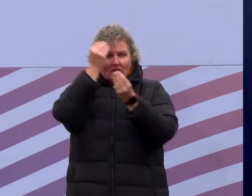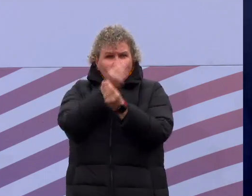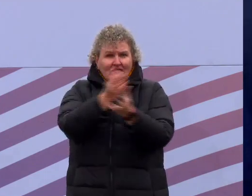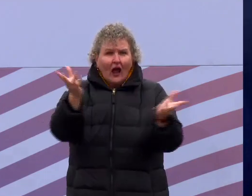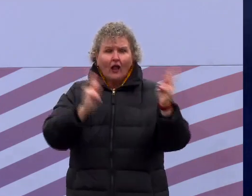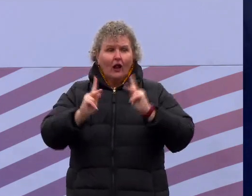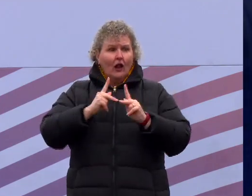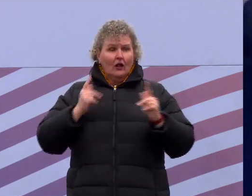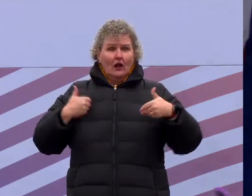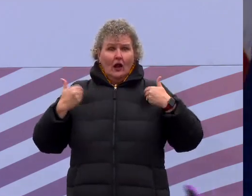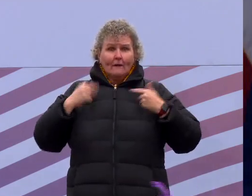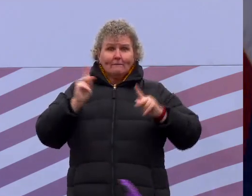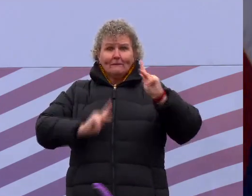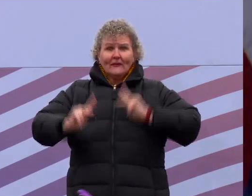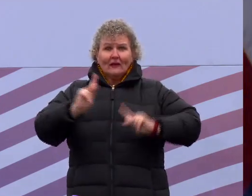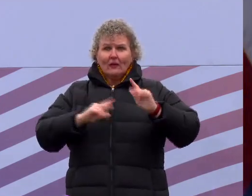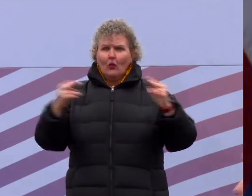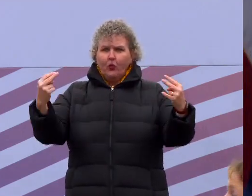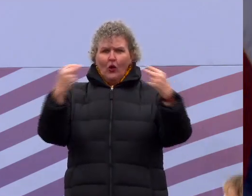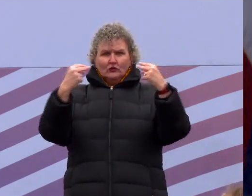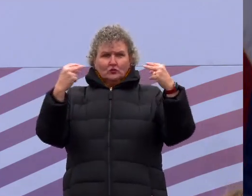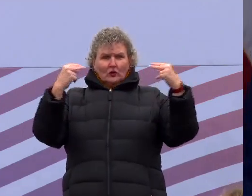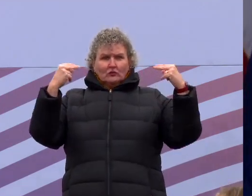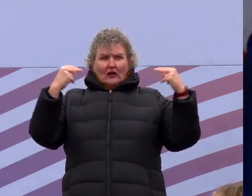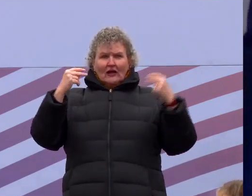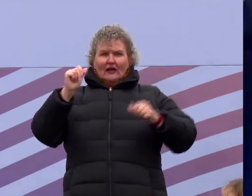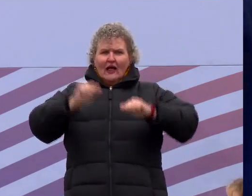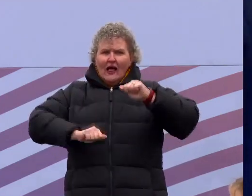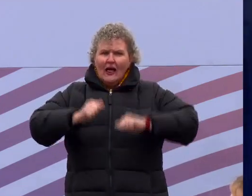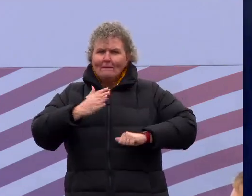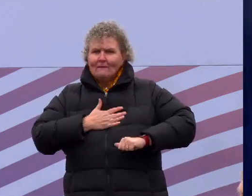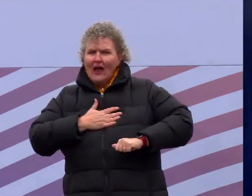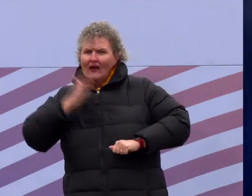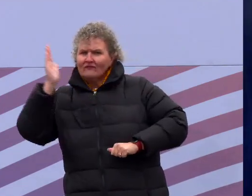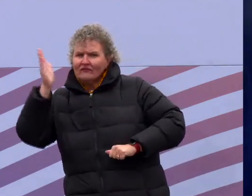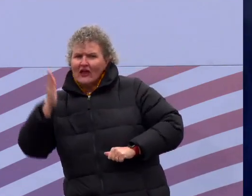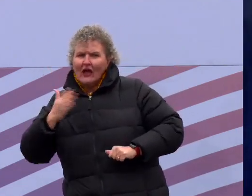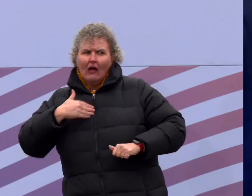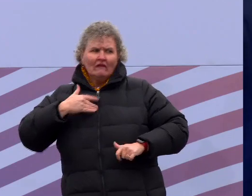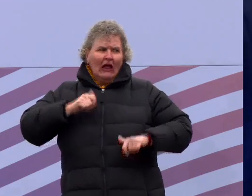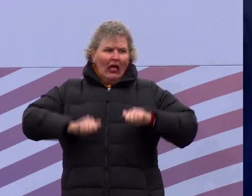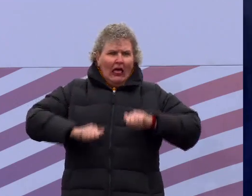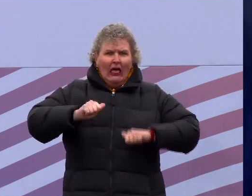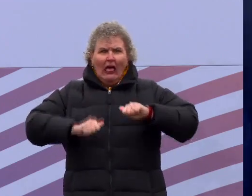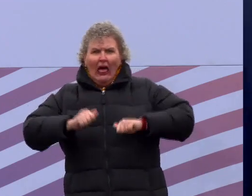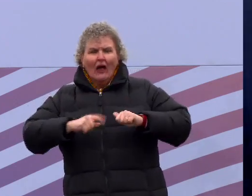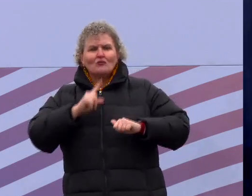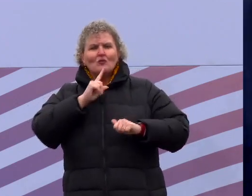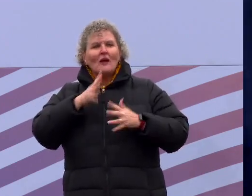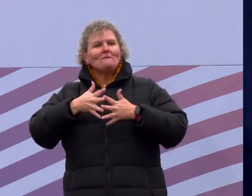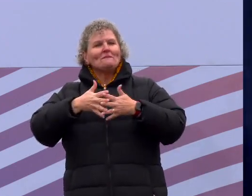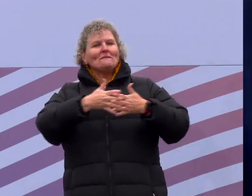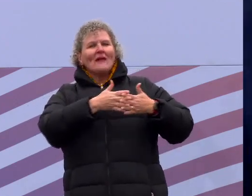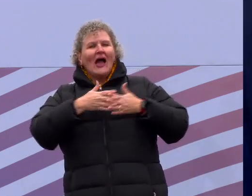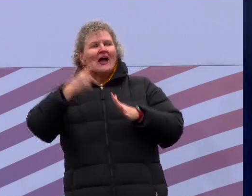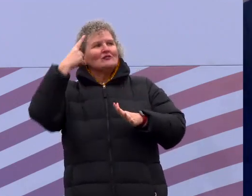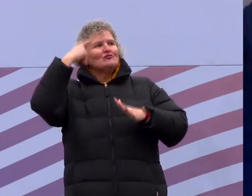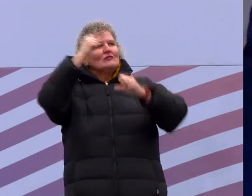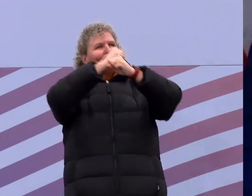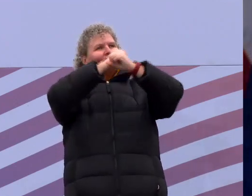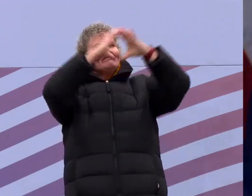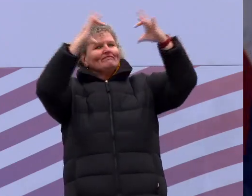worried and unsure about their future that the American dream is alive and well here in Pennsylvania.